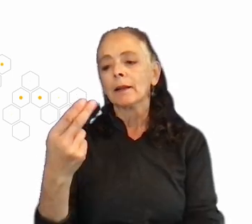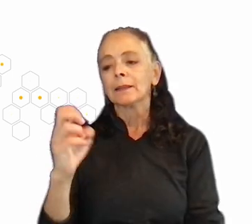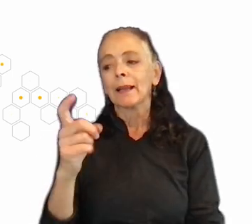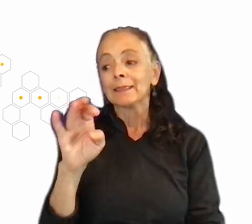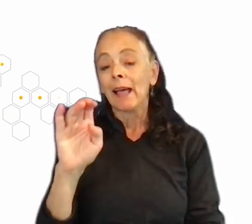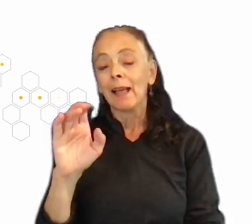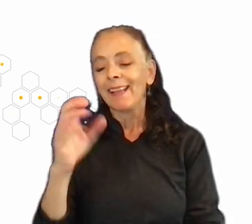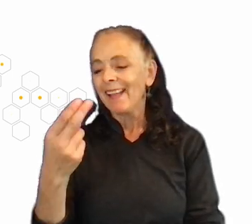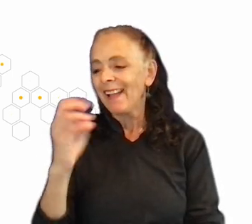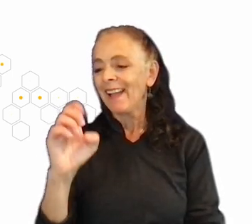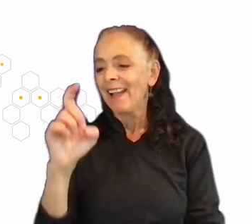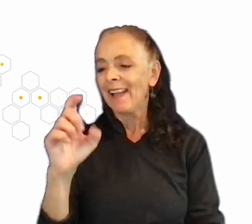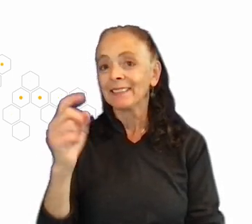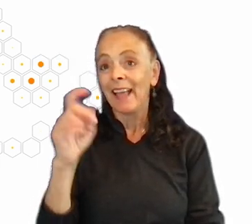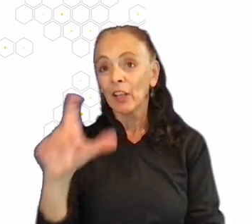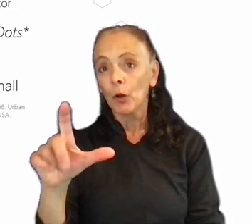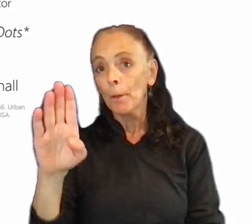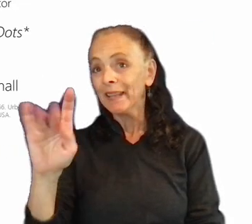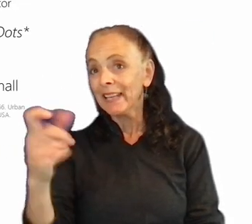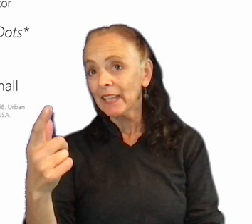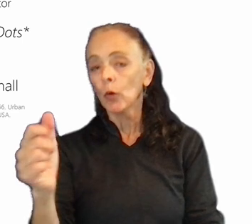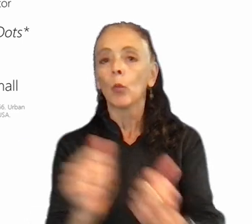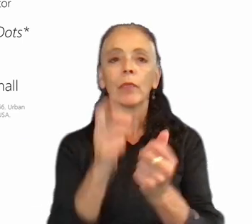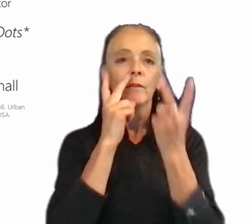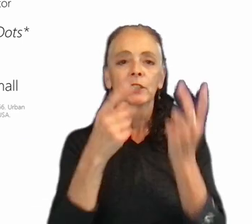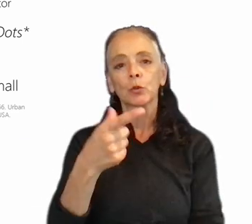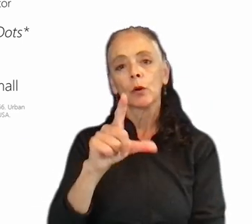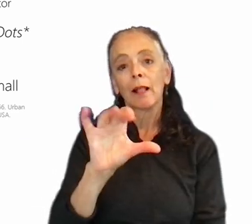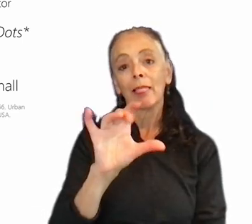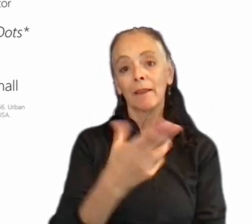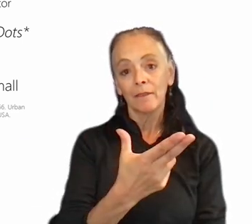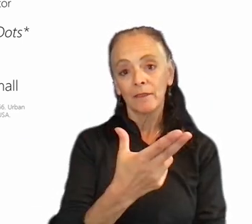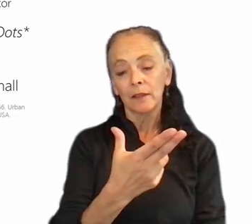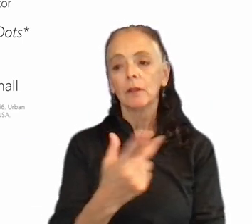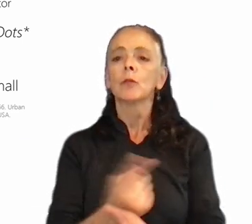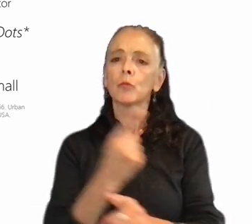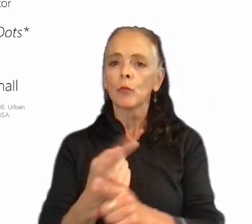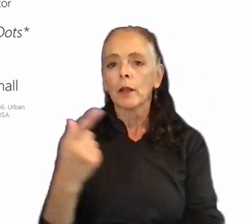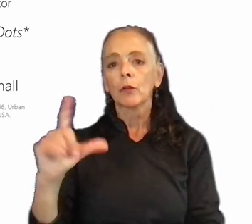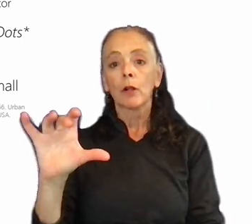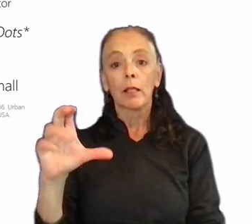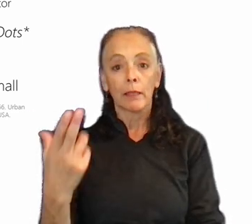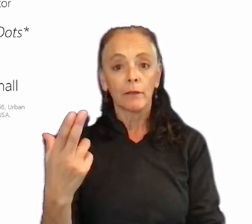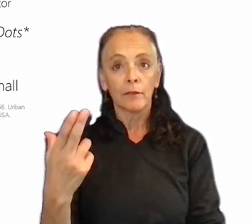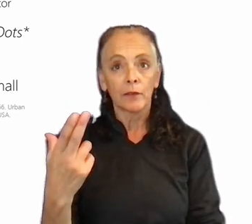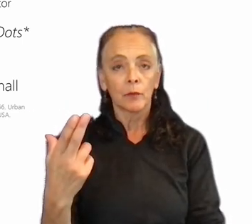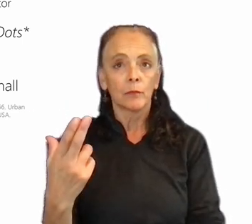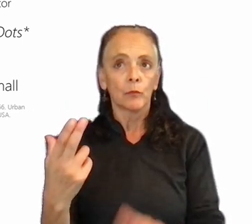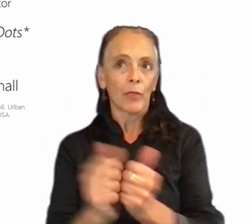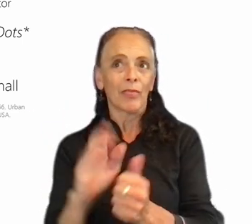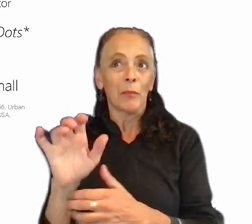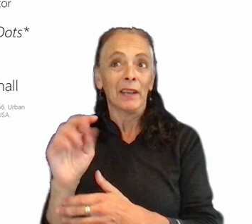with some sort of visual cliff. The regular grid, which is produced by the binning, facilitates